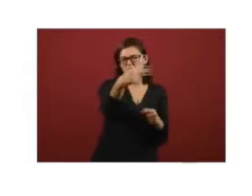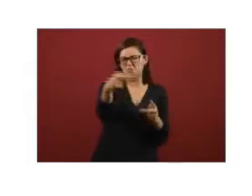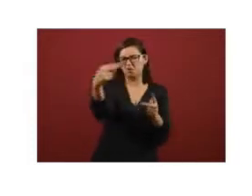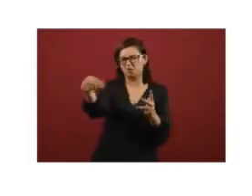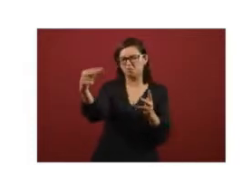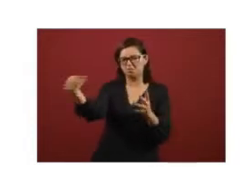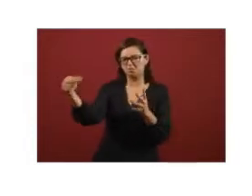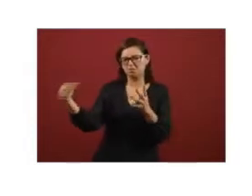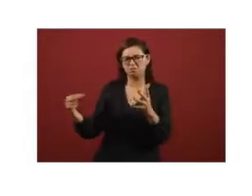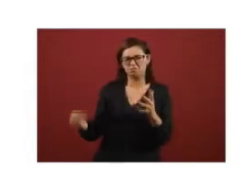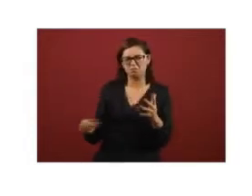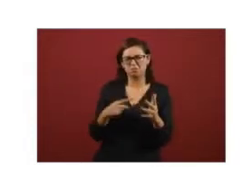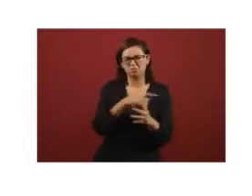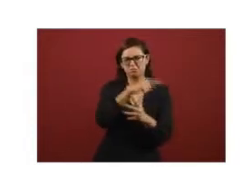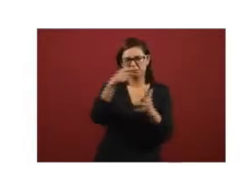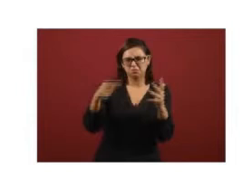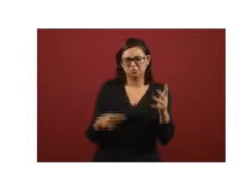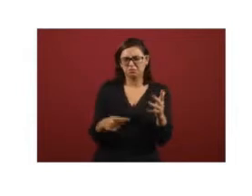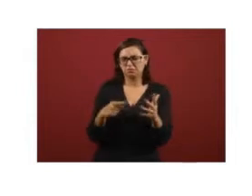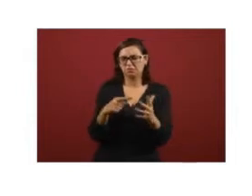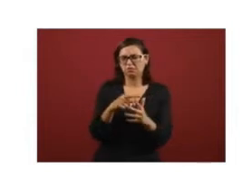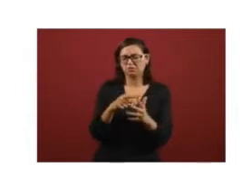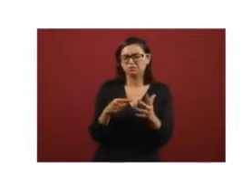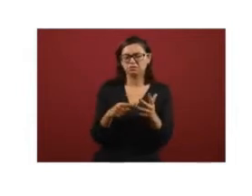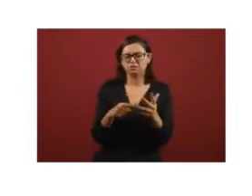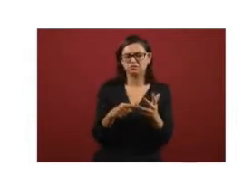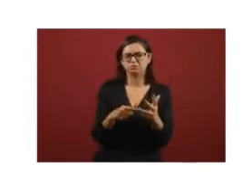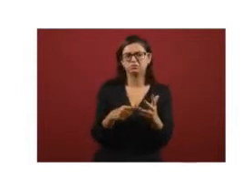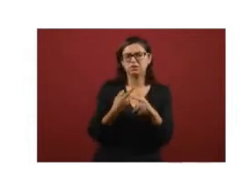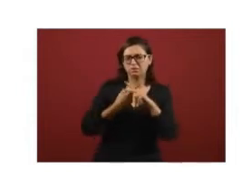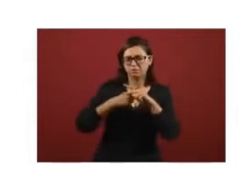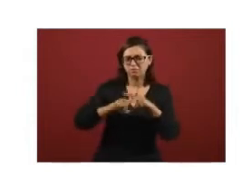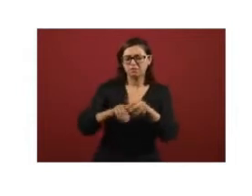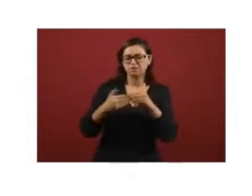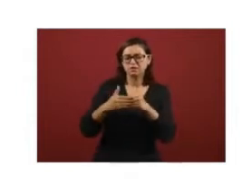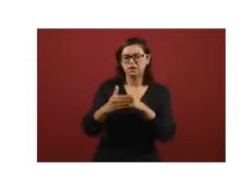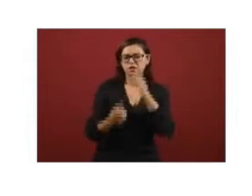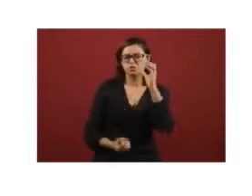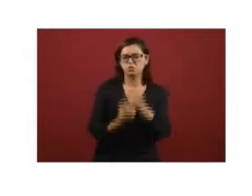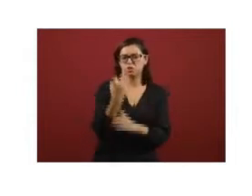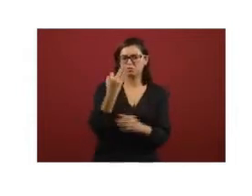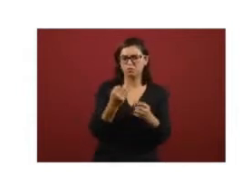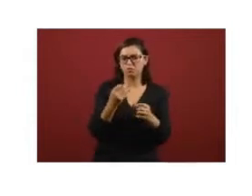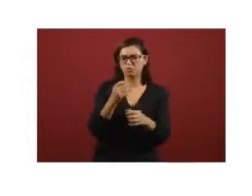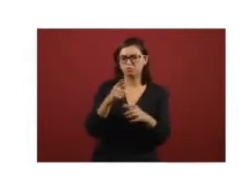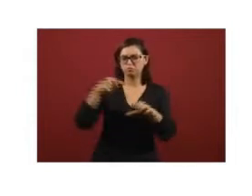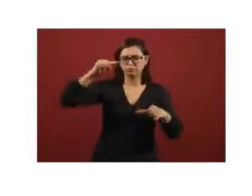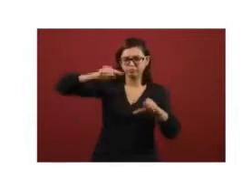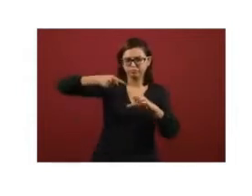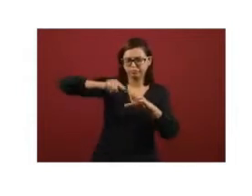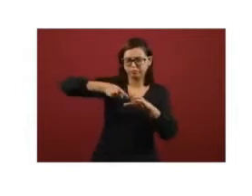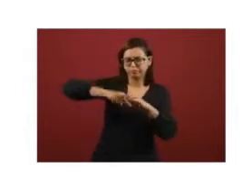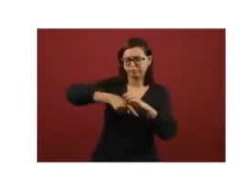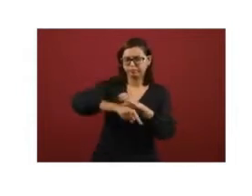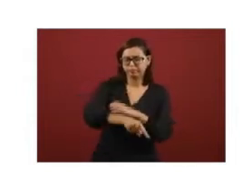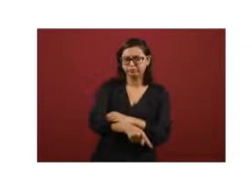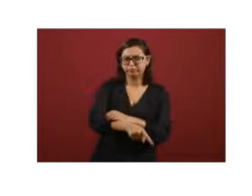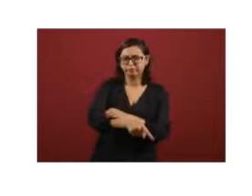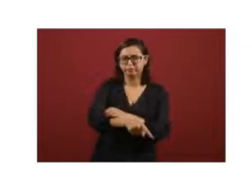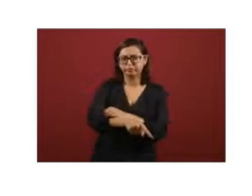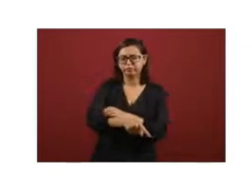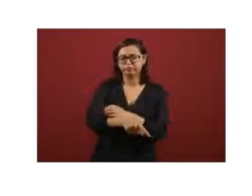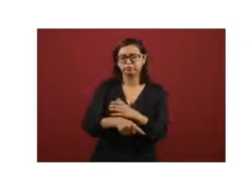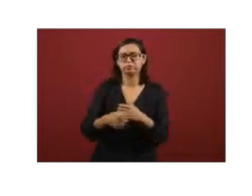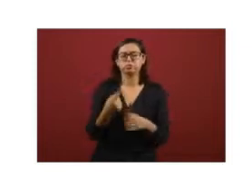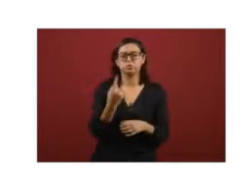drilling wells in all these areas that you see there there's quite a few there's one two three four